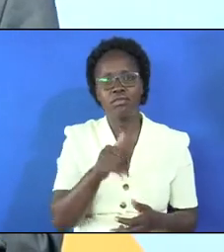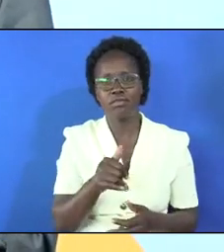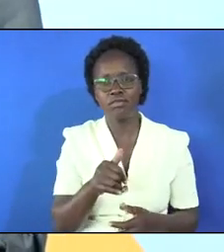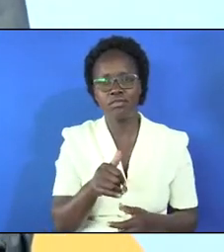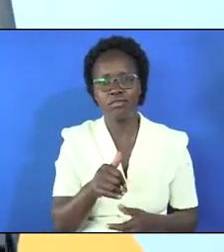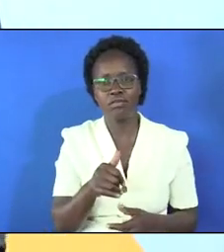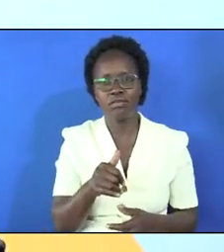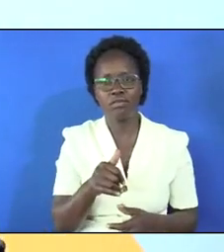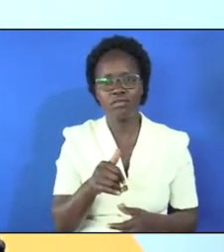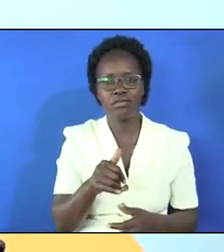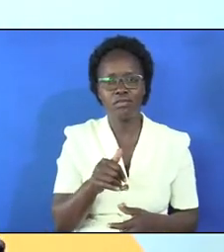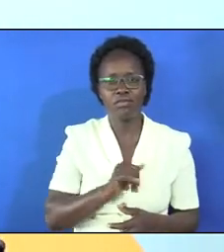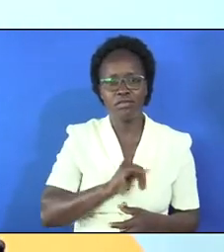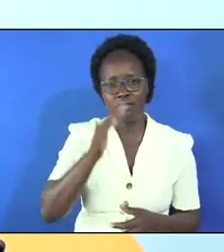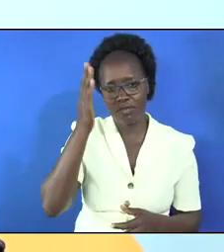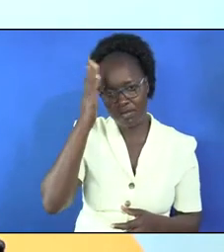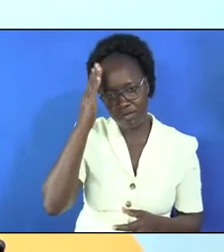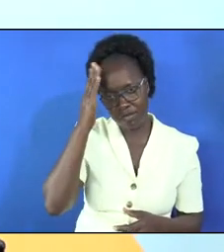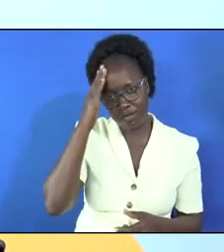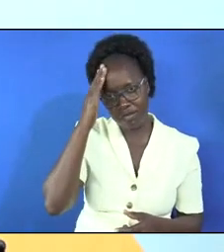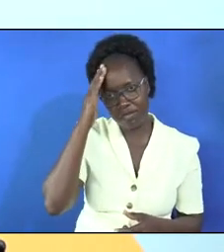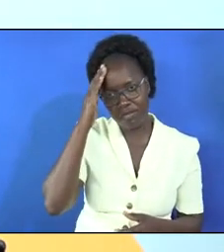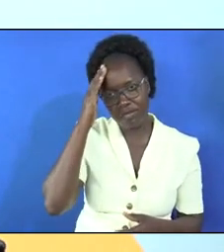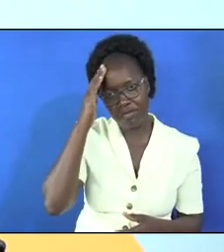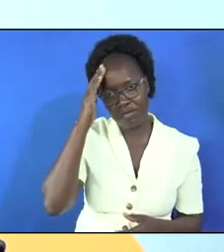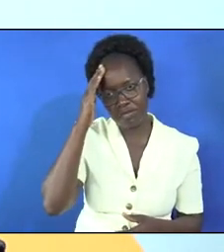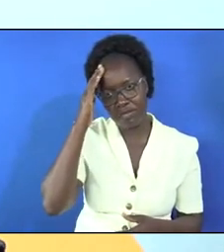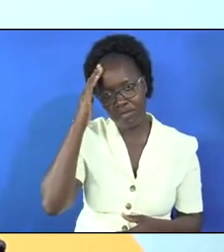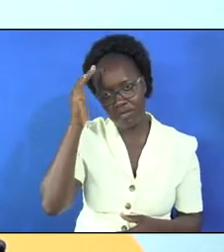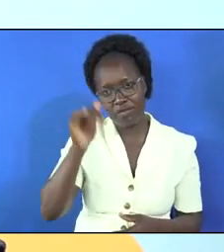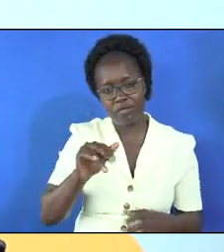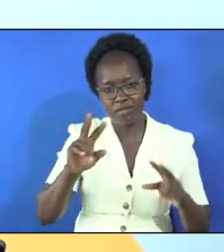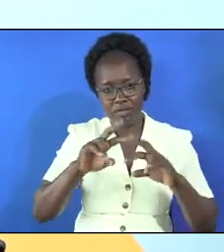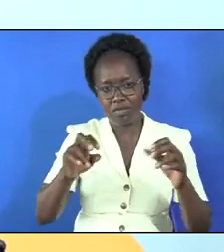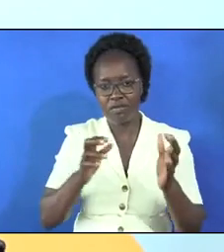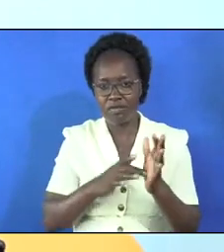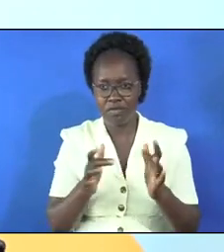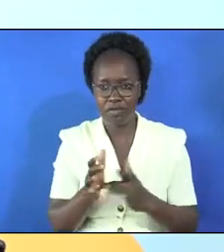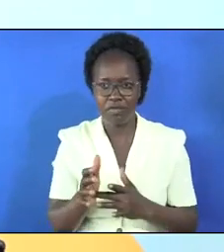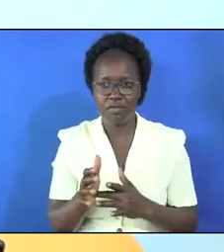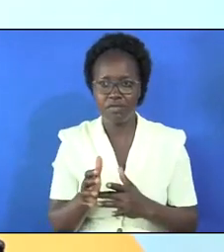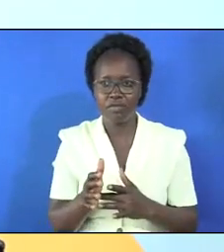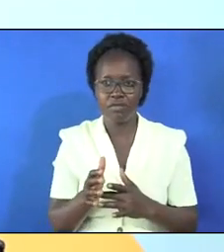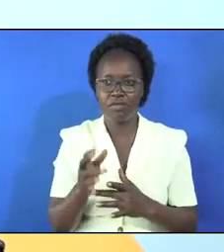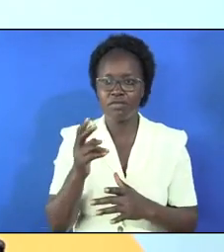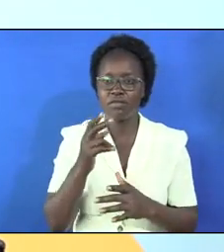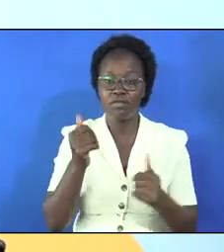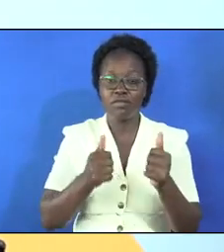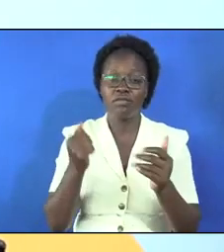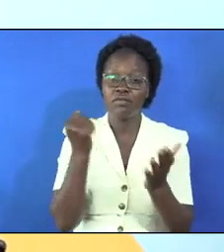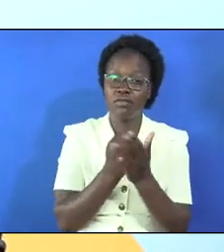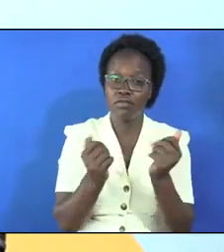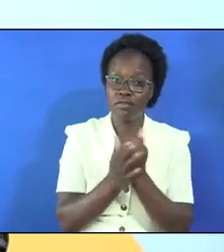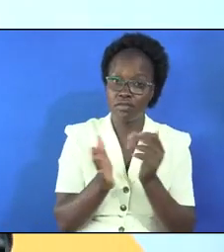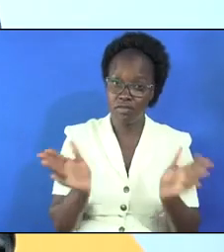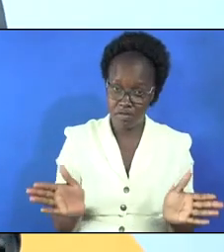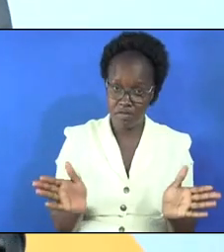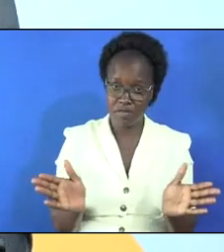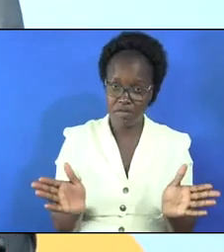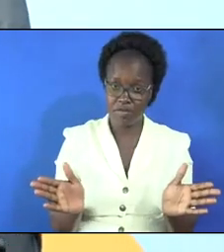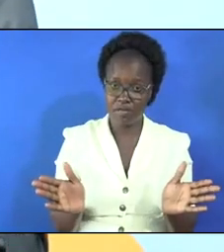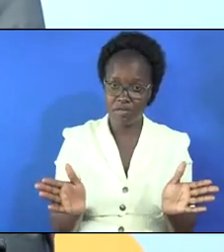do not be afraid for I know that you seek Jesus who was crucified